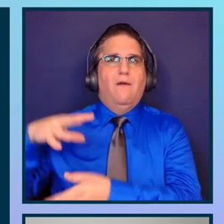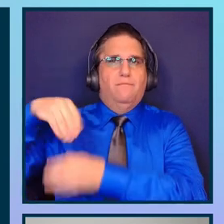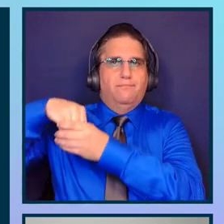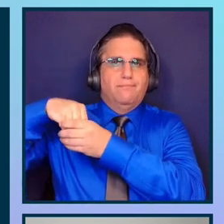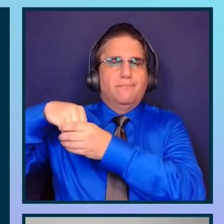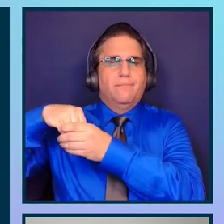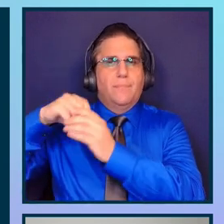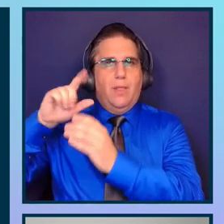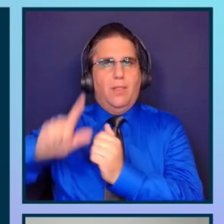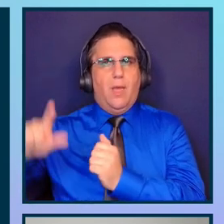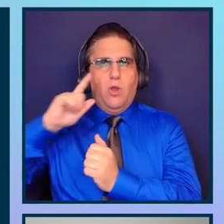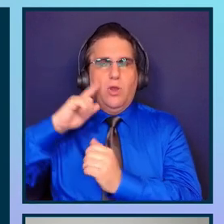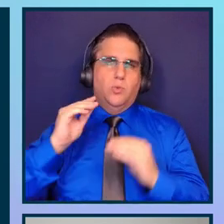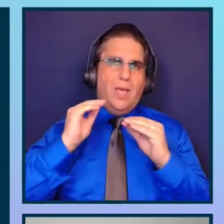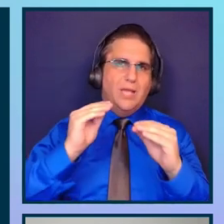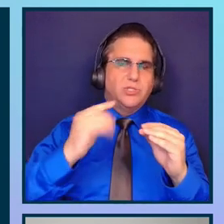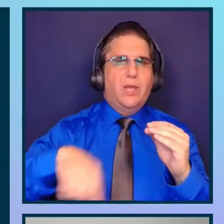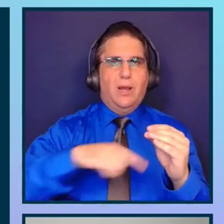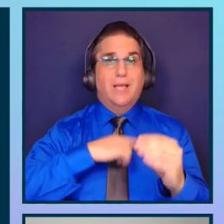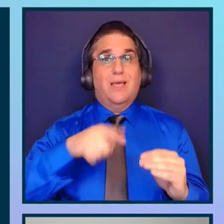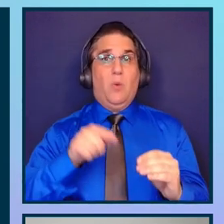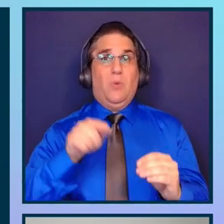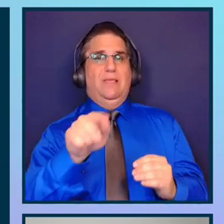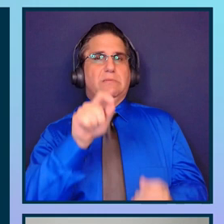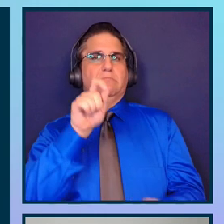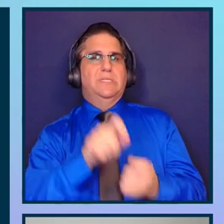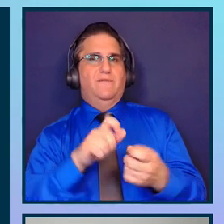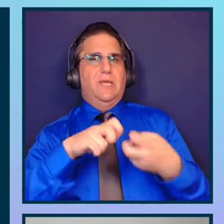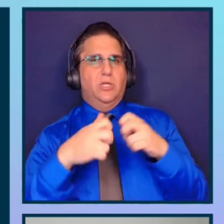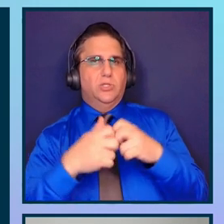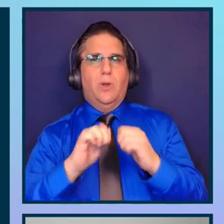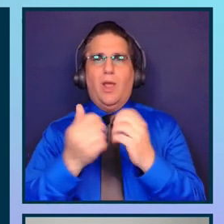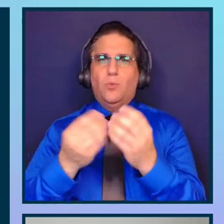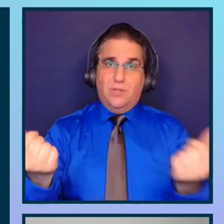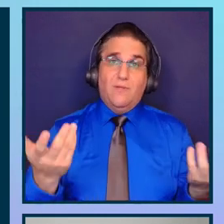educate and teach us a bit more about this specific issue and how to solve it.